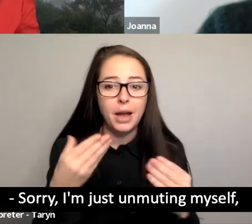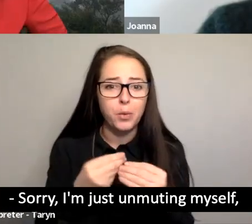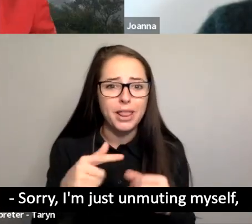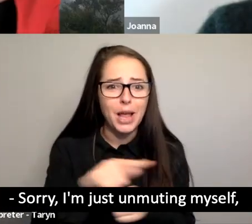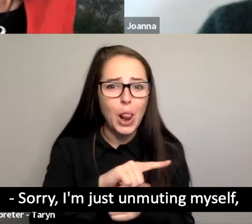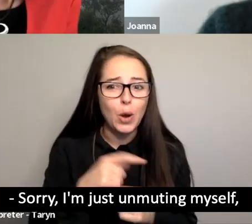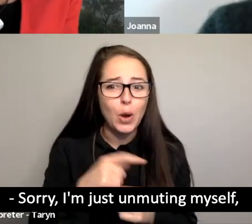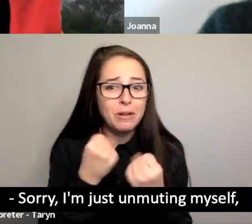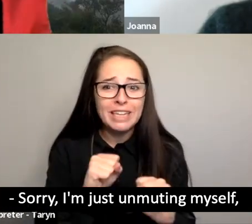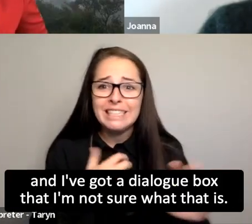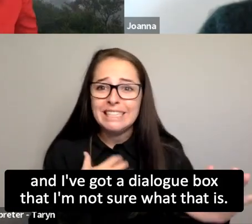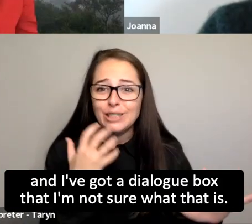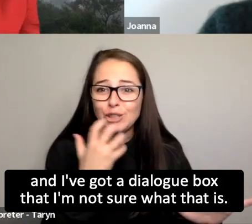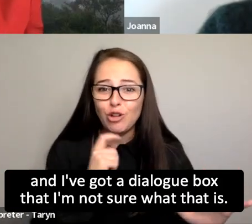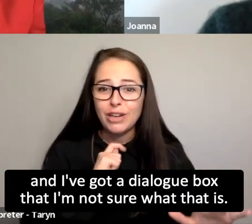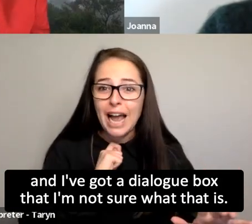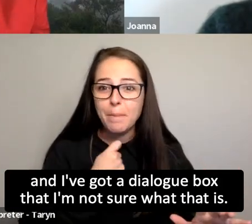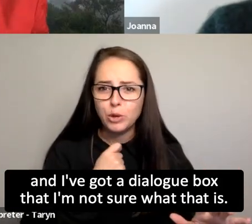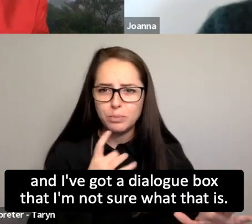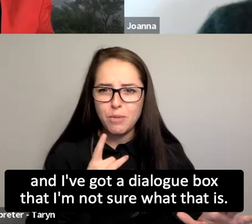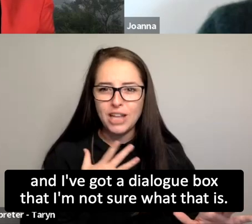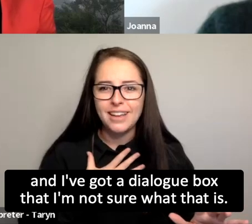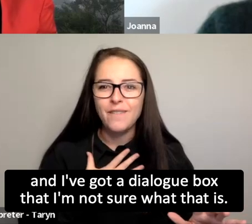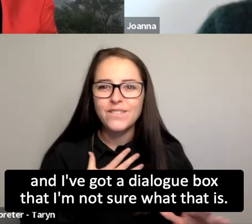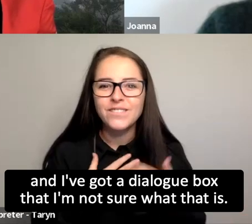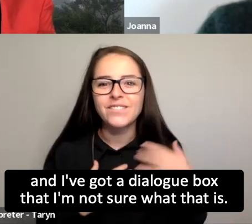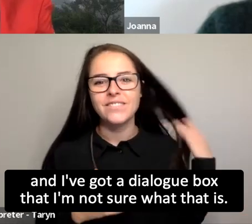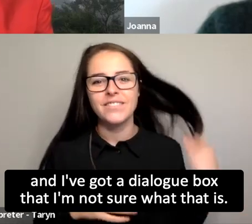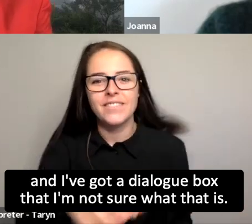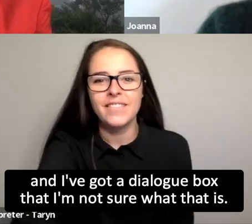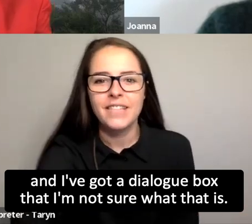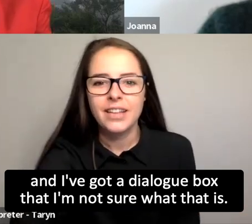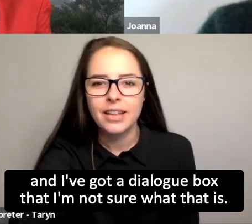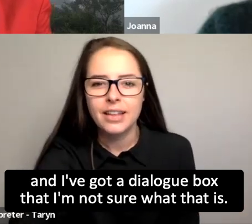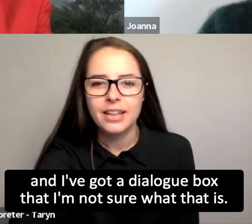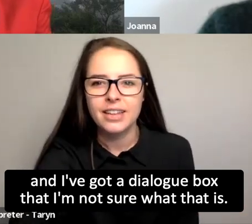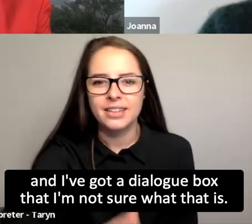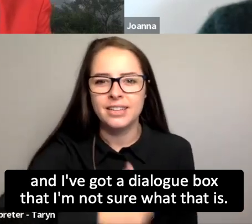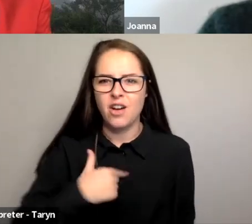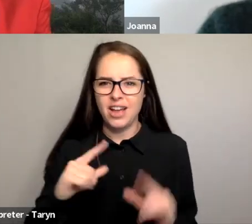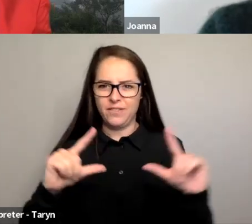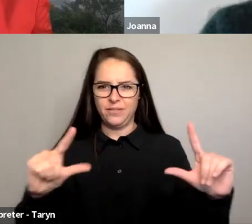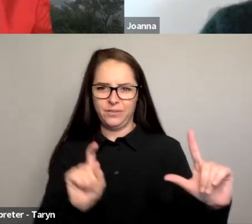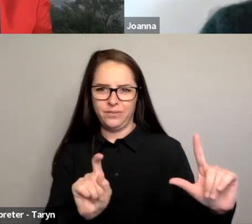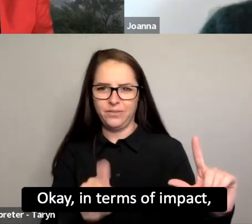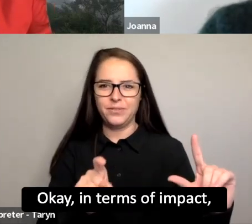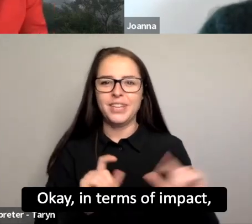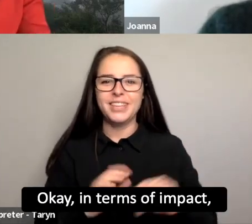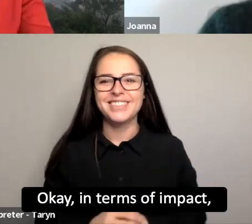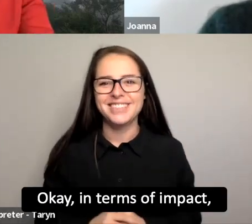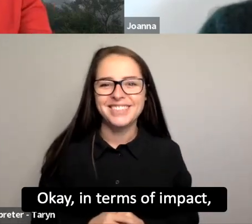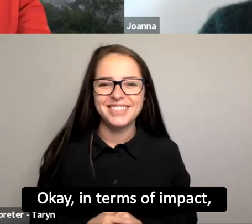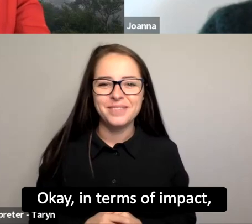Sorry, I'm unmuting myself and I've got a dialogue box that I'm not sure what that is. Okay.